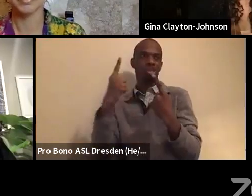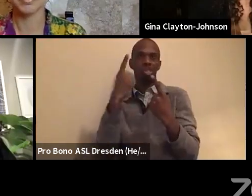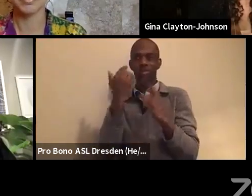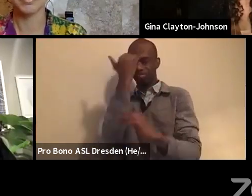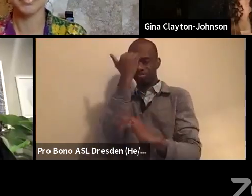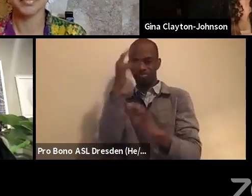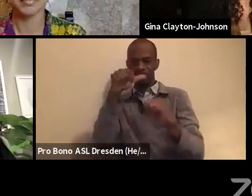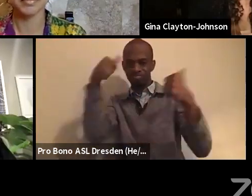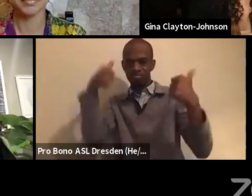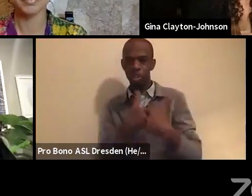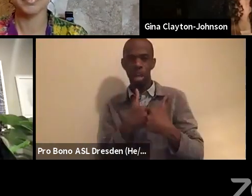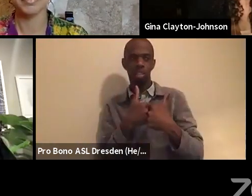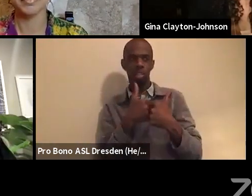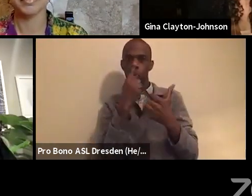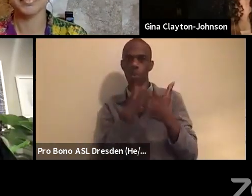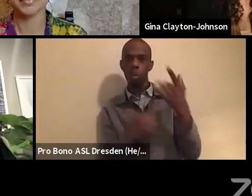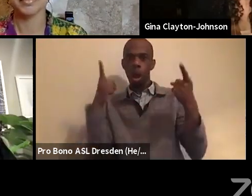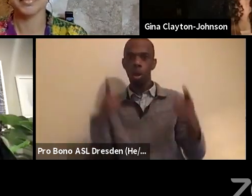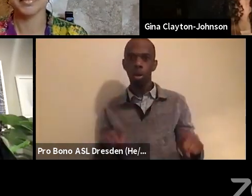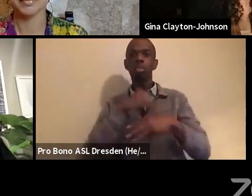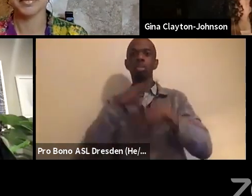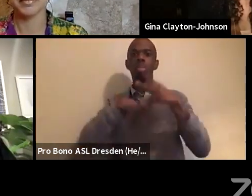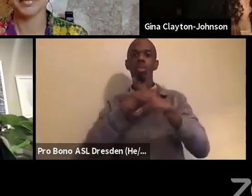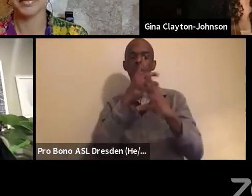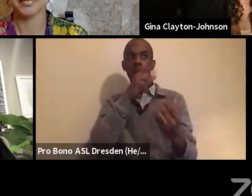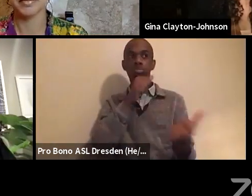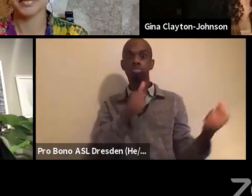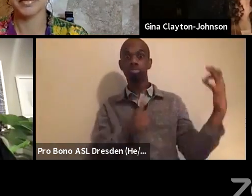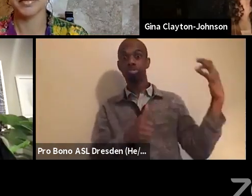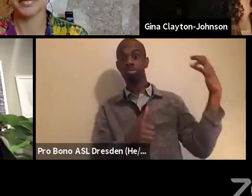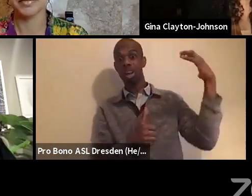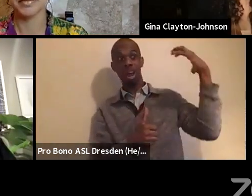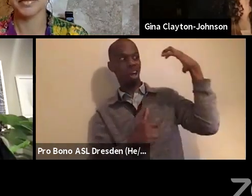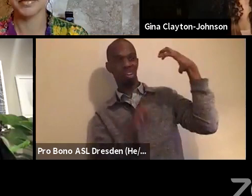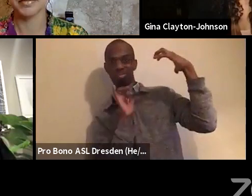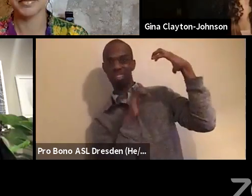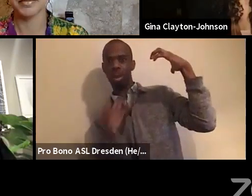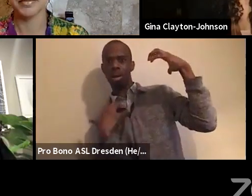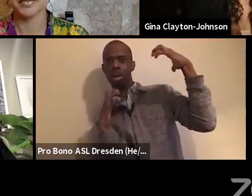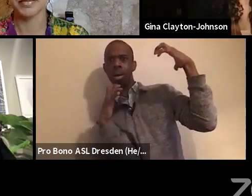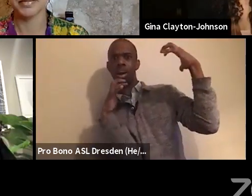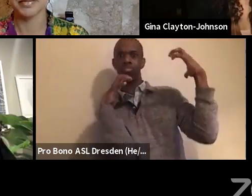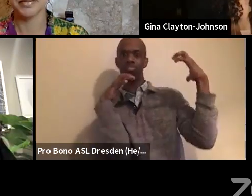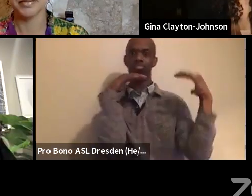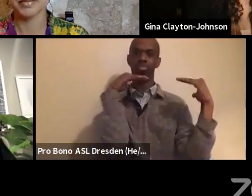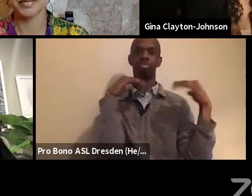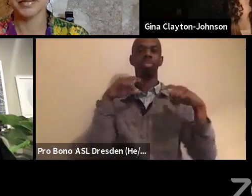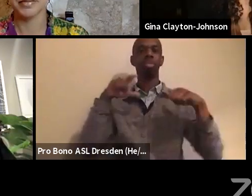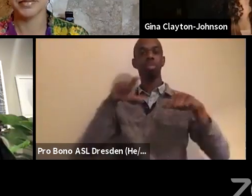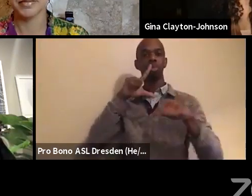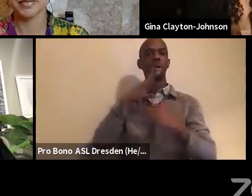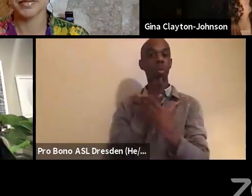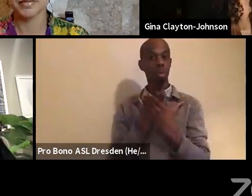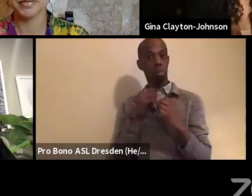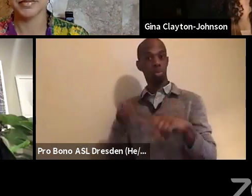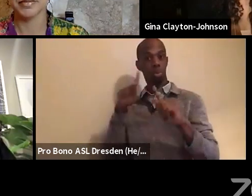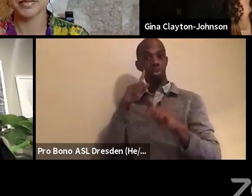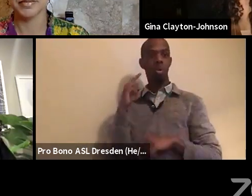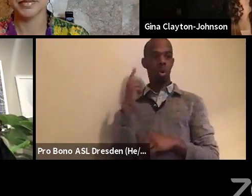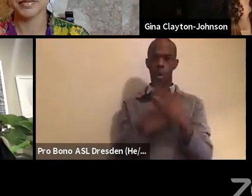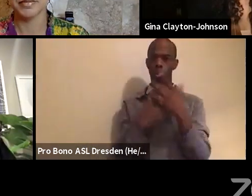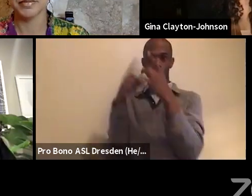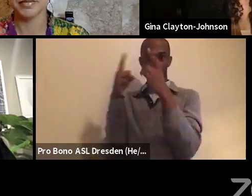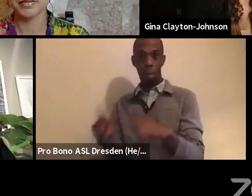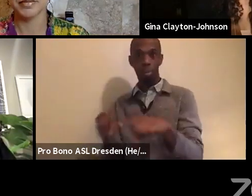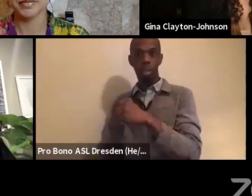team because we felt like this was an important opportunity to take what was happening in the streets and